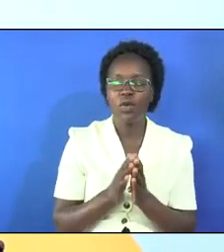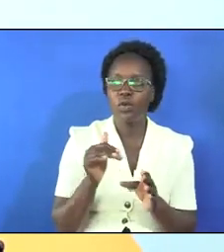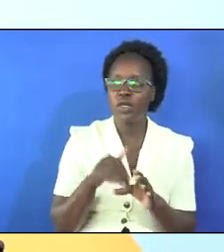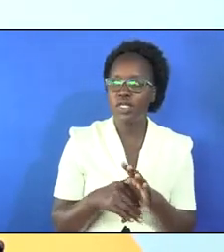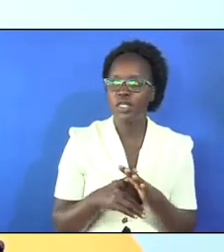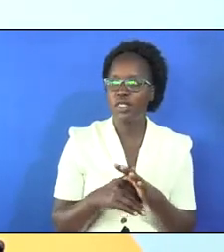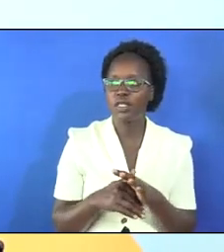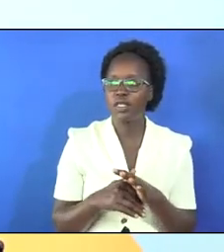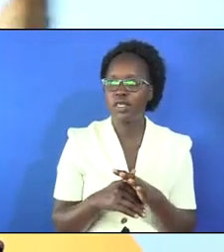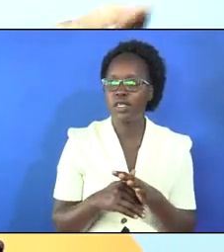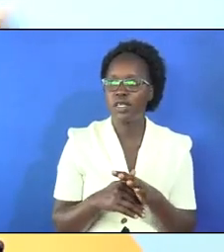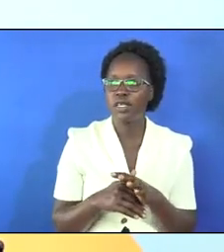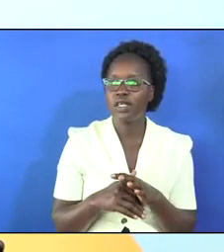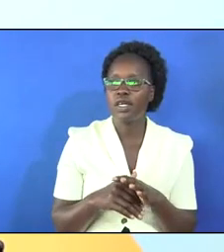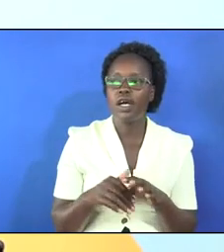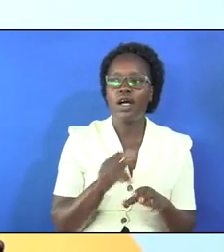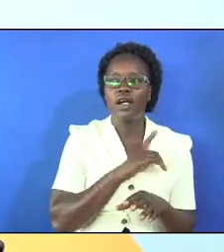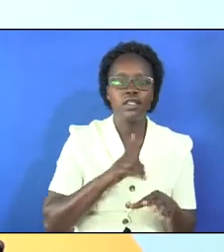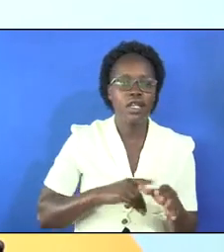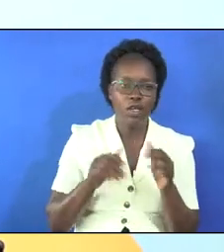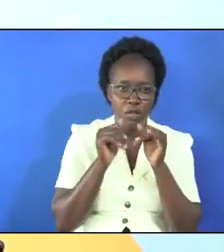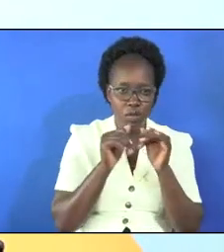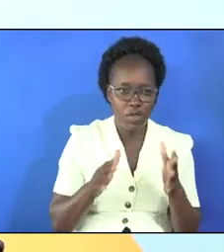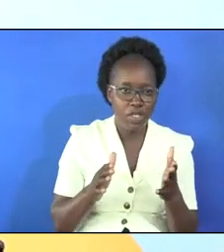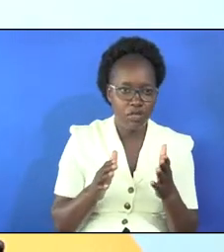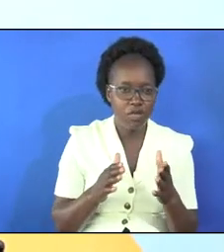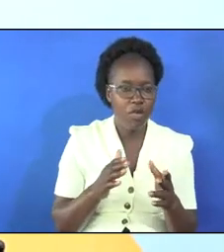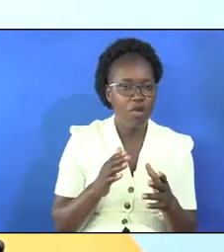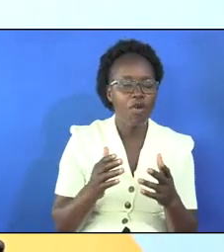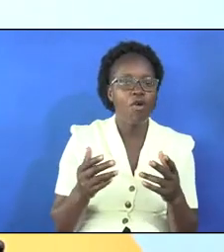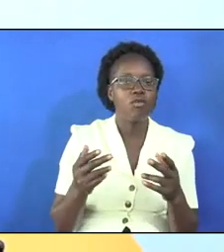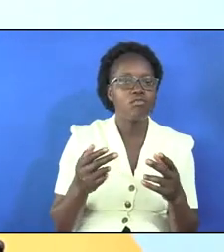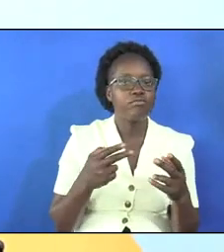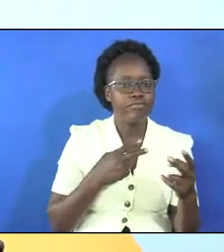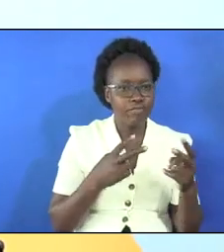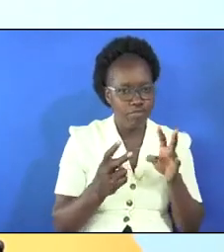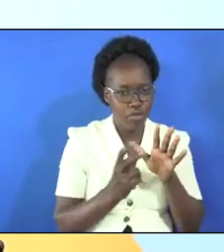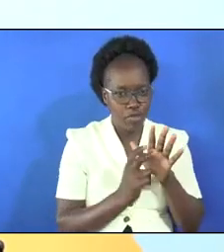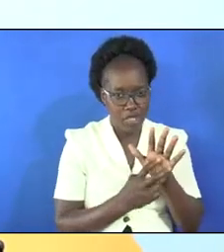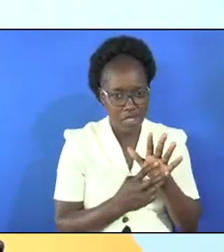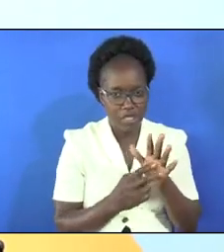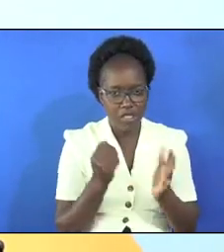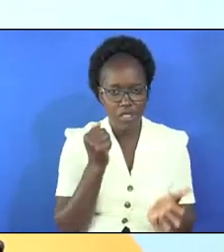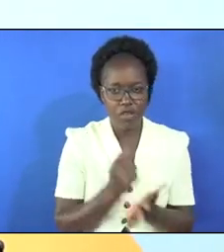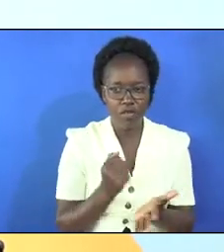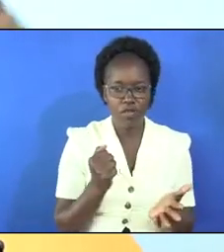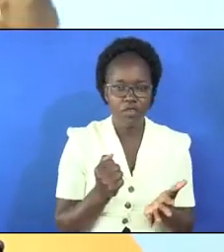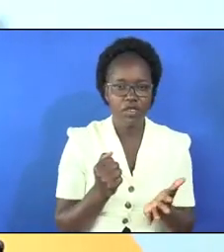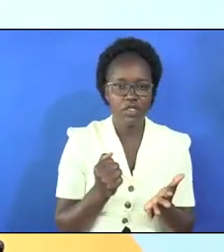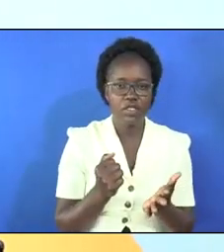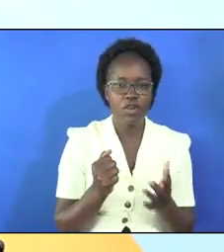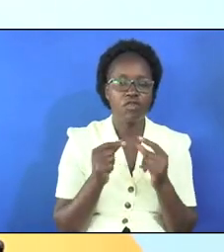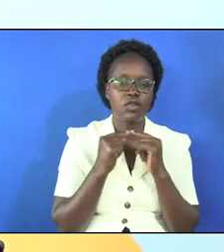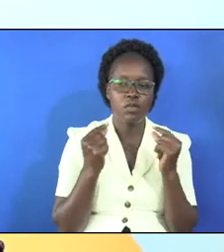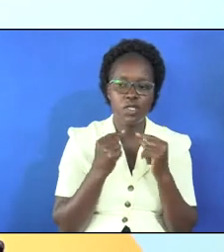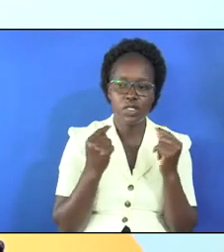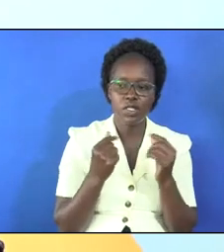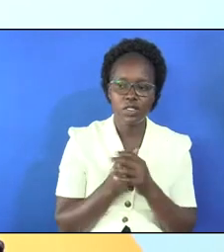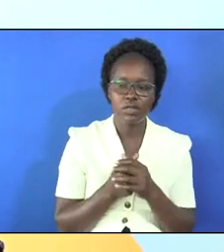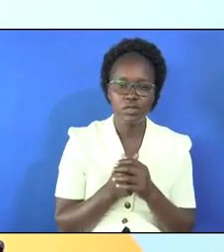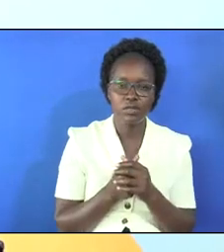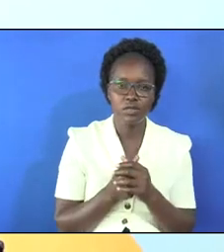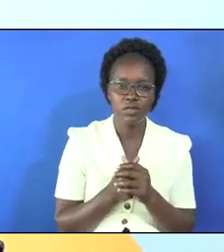and the Lord bless you sister Betty forever keeping touch with the office of the the pastors